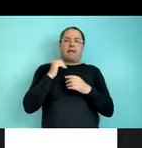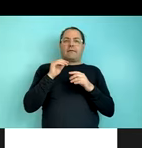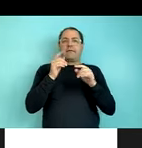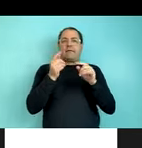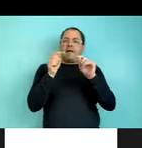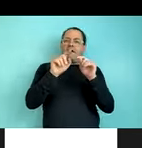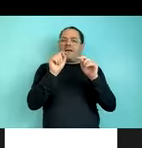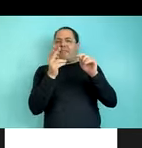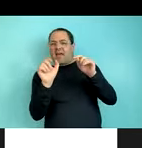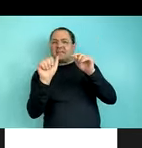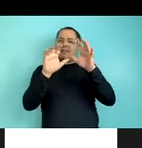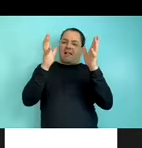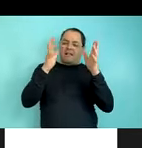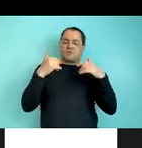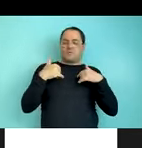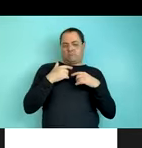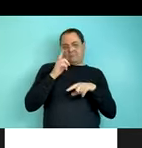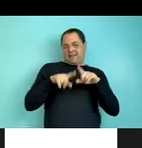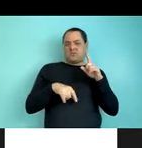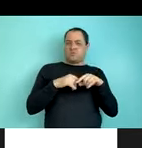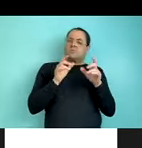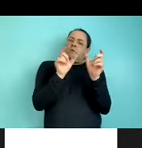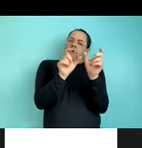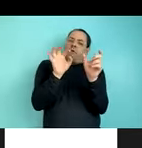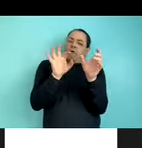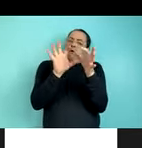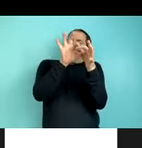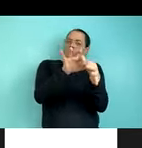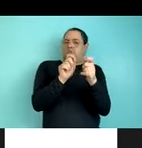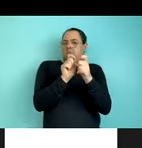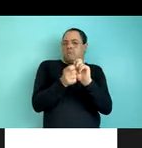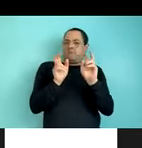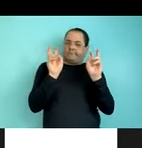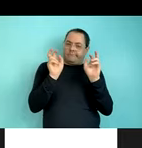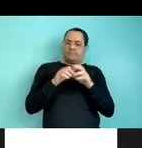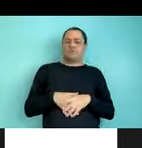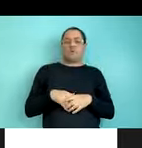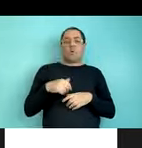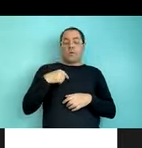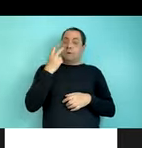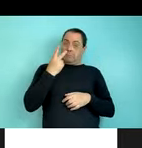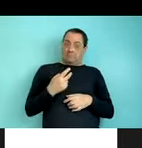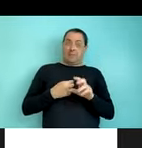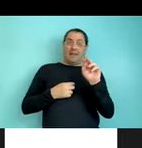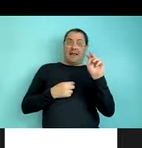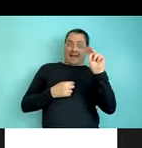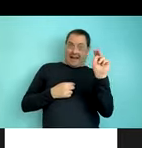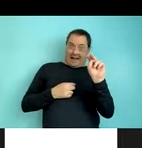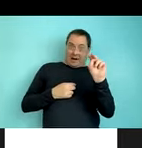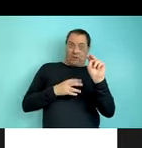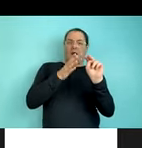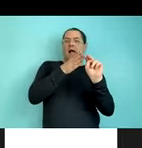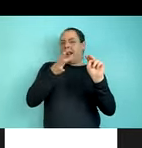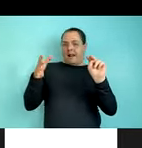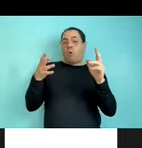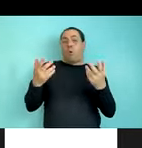we coded for NP order, whether it was noun first or noun last. And because all the actions in the videos were atypical, we didn't have